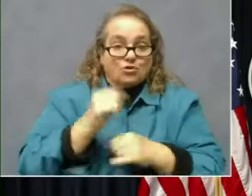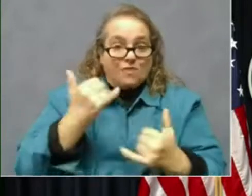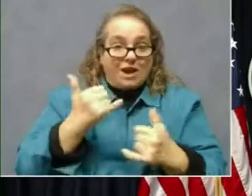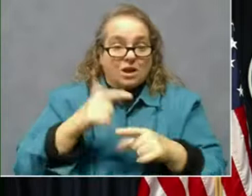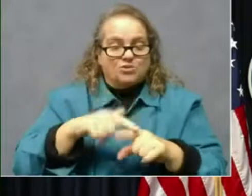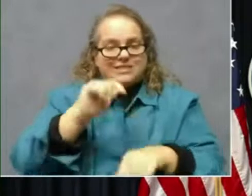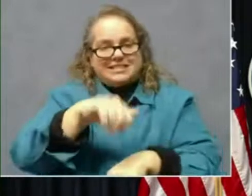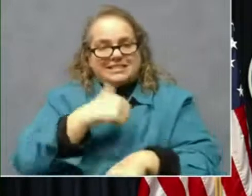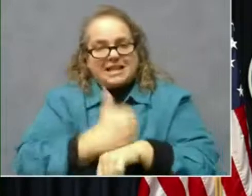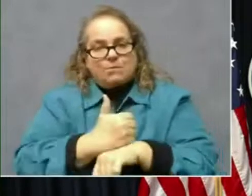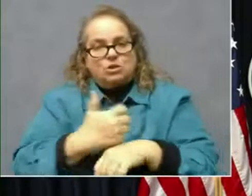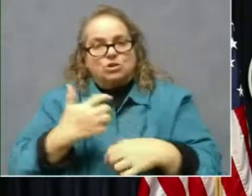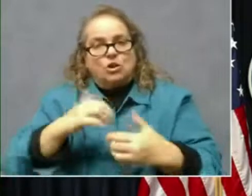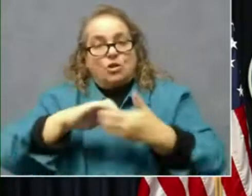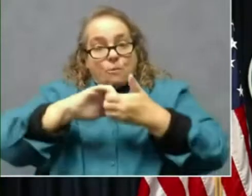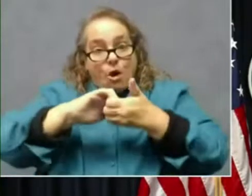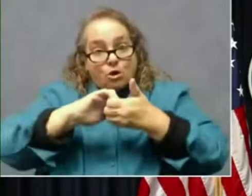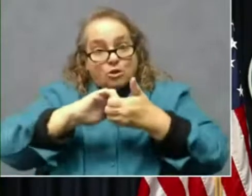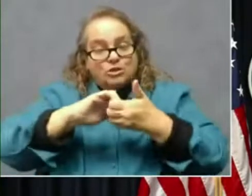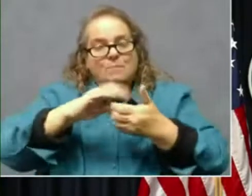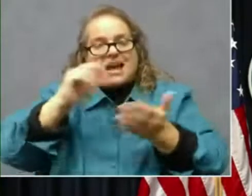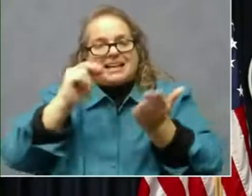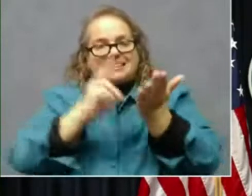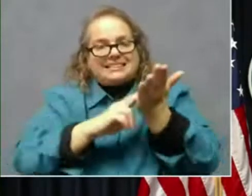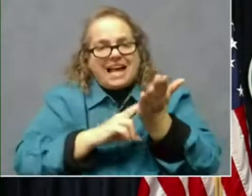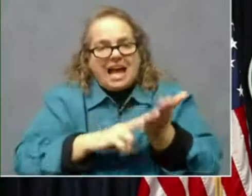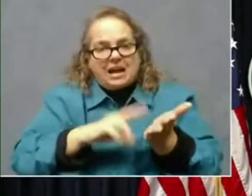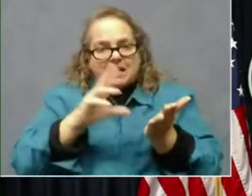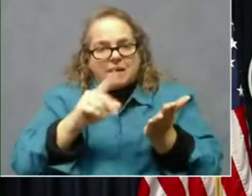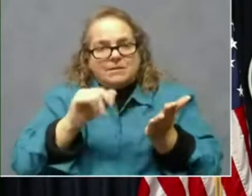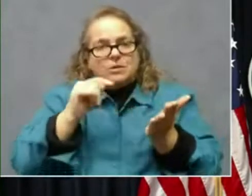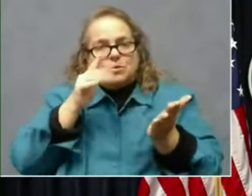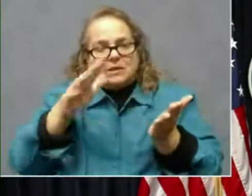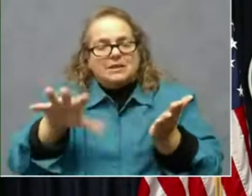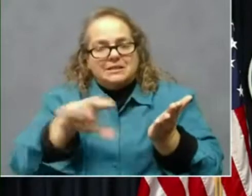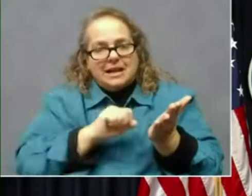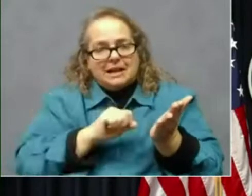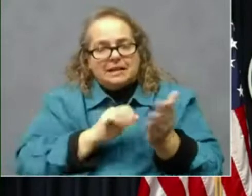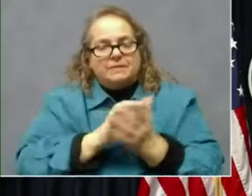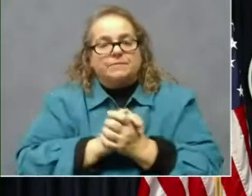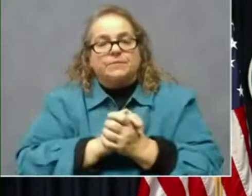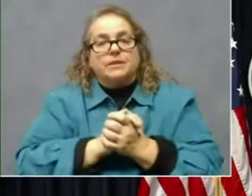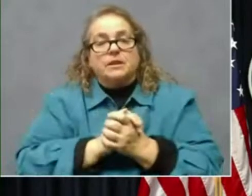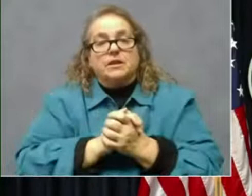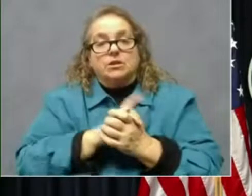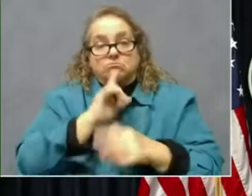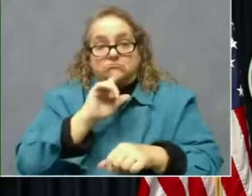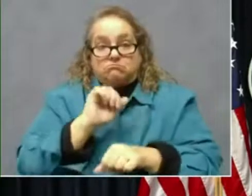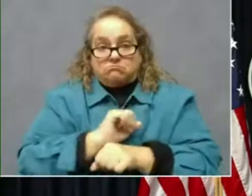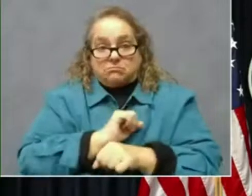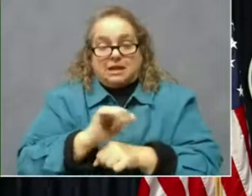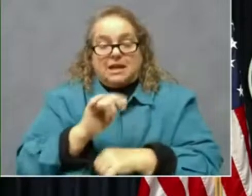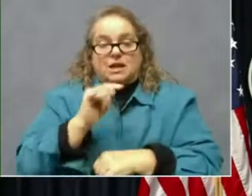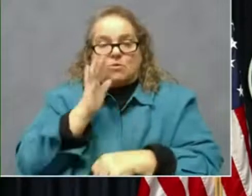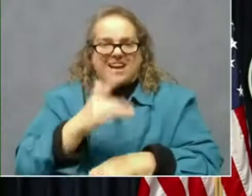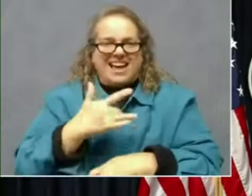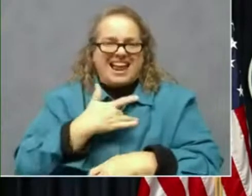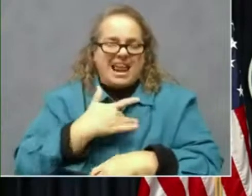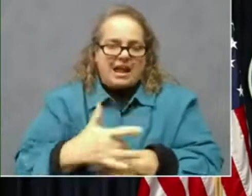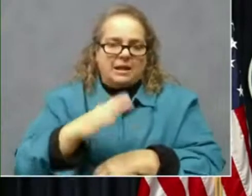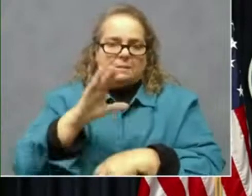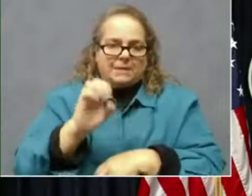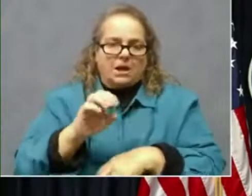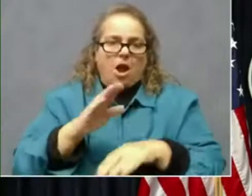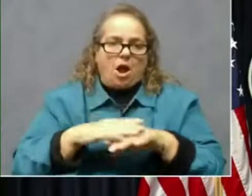partnerships and the signups that it's going to take at that point. Certainly it is likely to be online